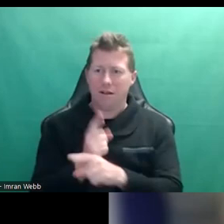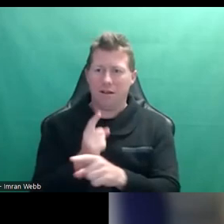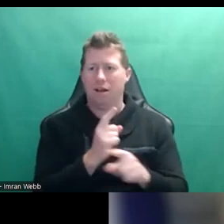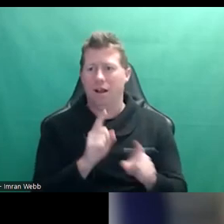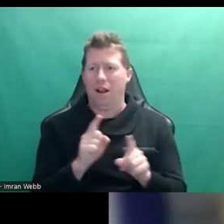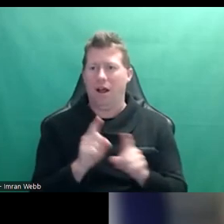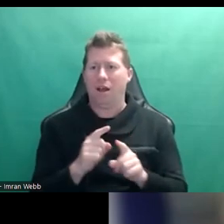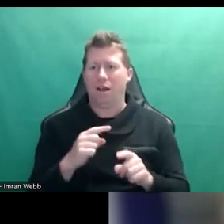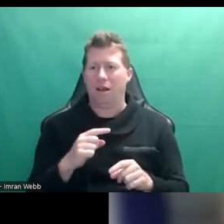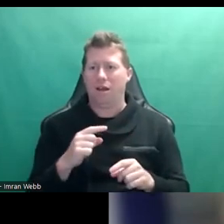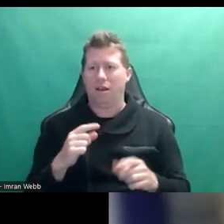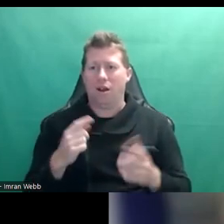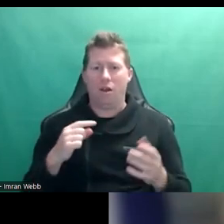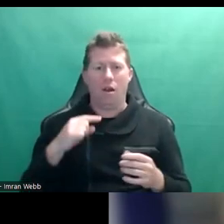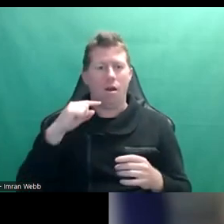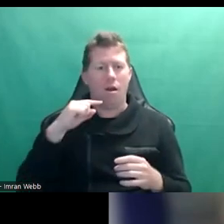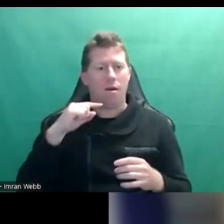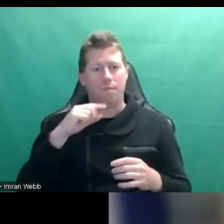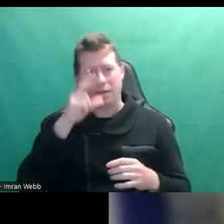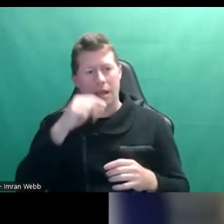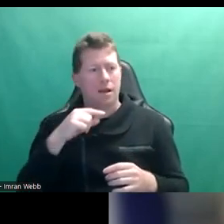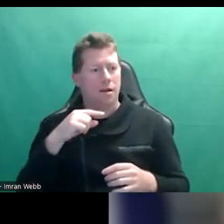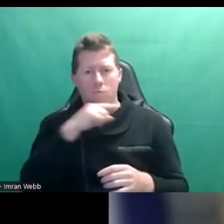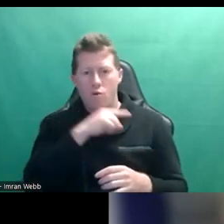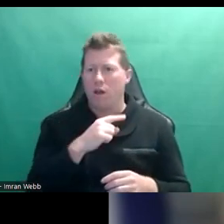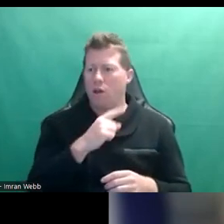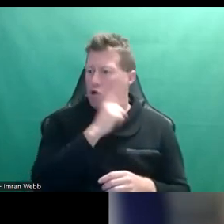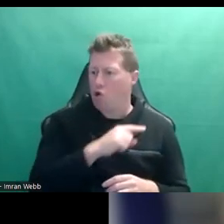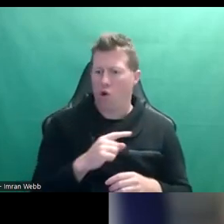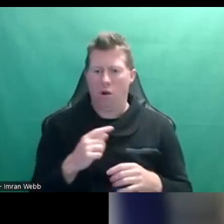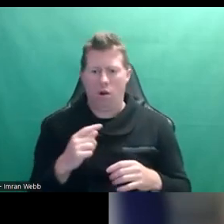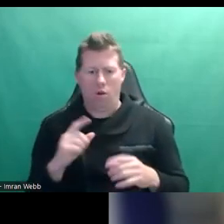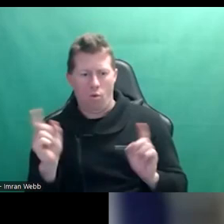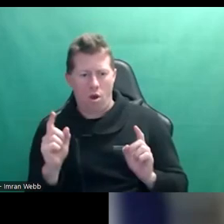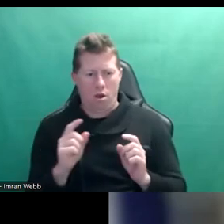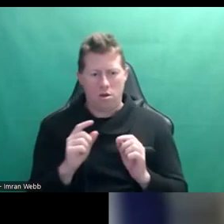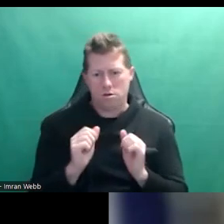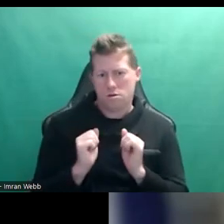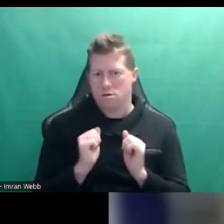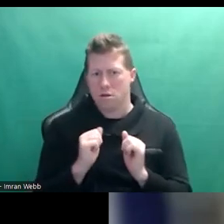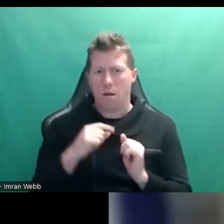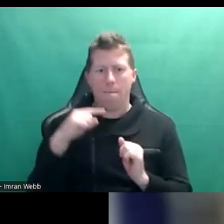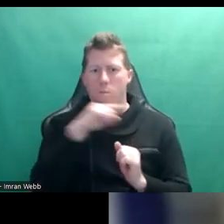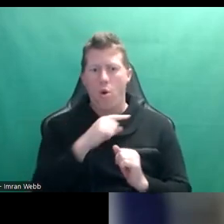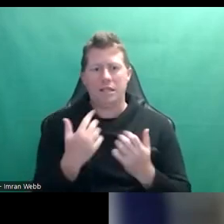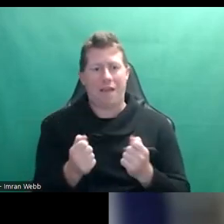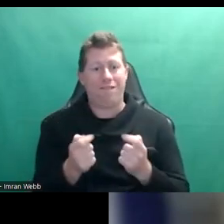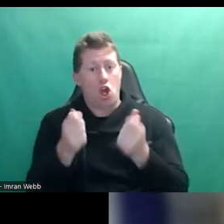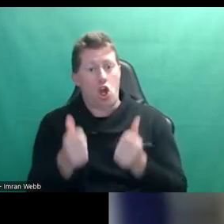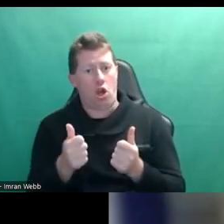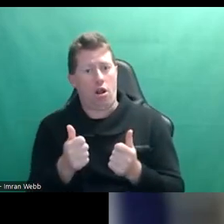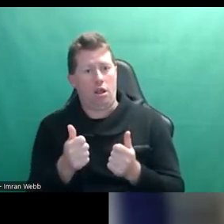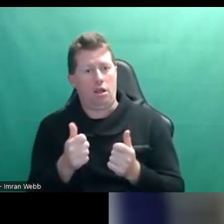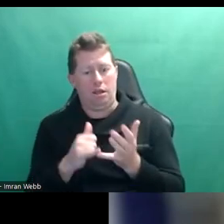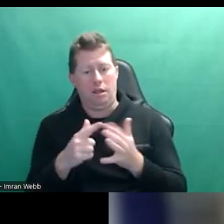age who obviously once young teenage boys, it's so, so, so common for a lot of people, a lot of boys to have their early sexual experiences the